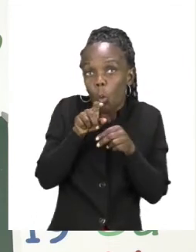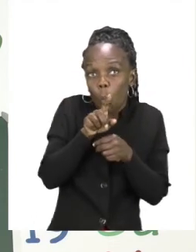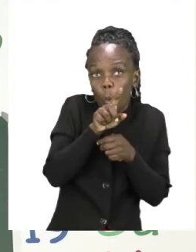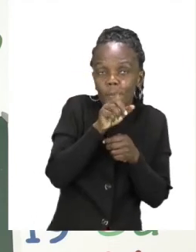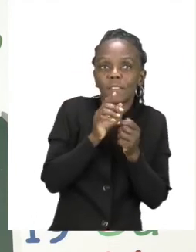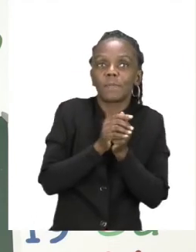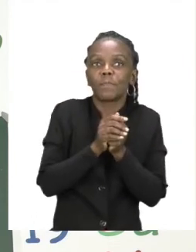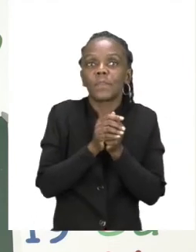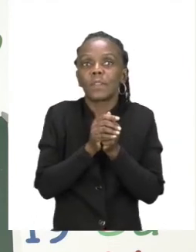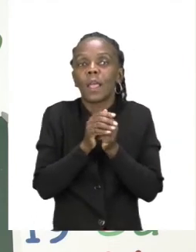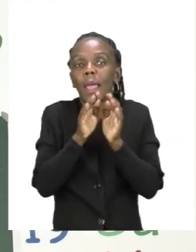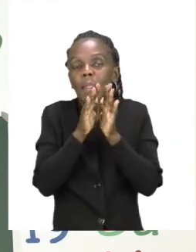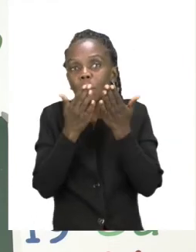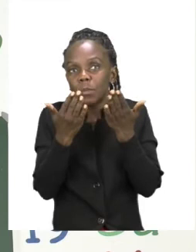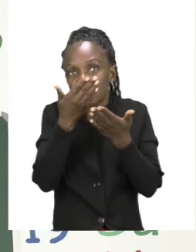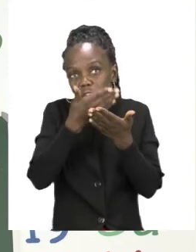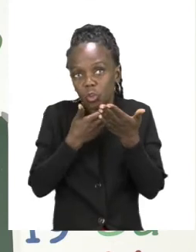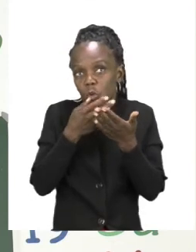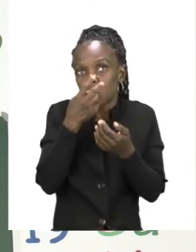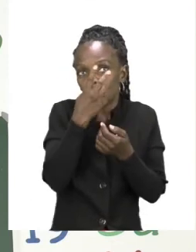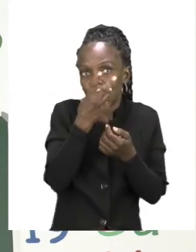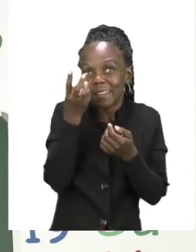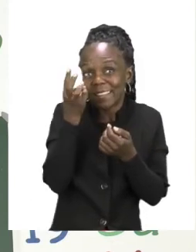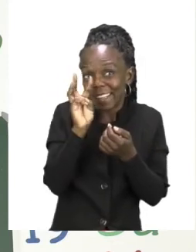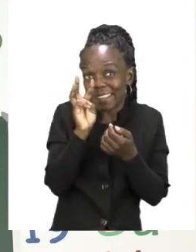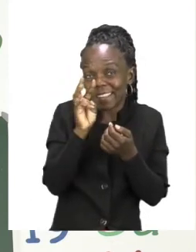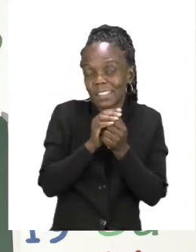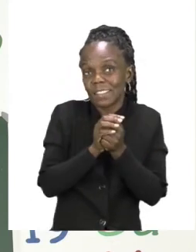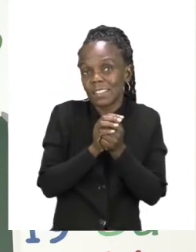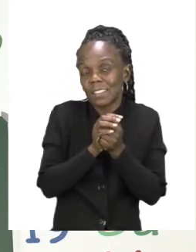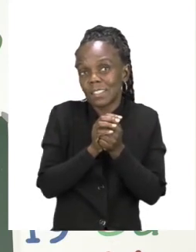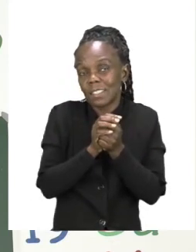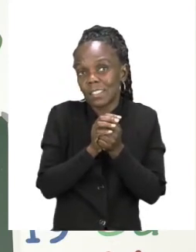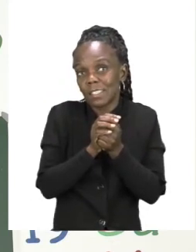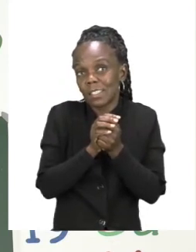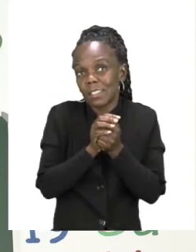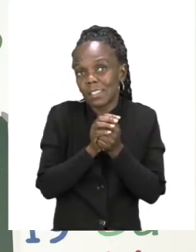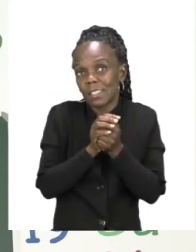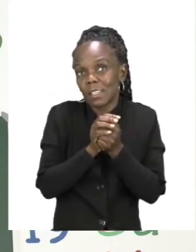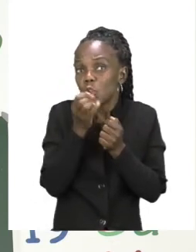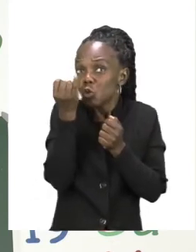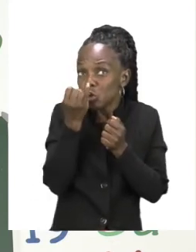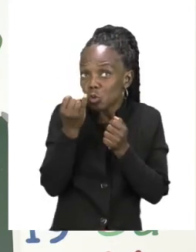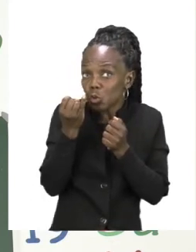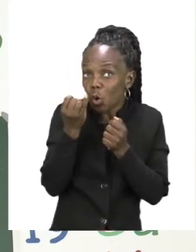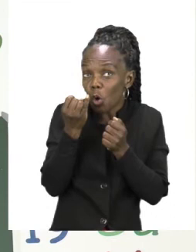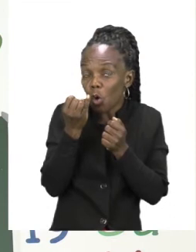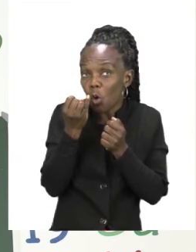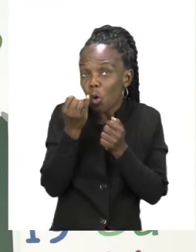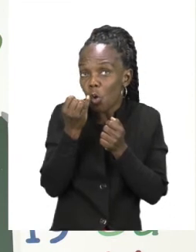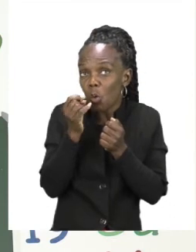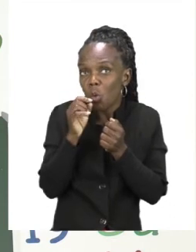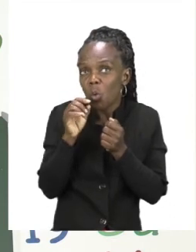you are going to go to page 26 and you are going to fill in the missing body parts on our dome.